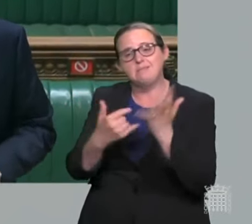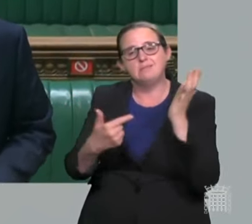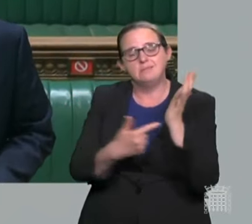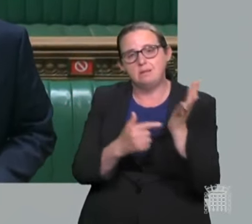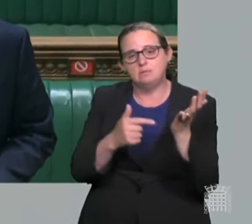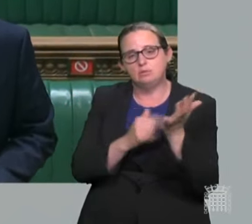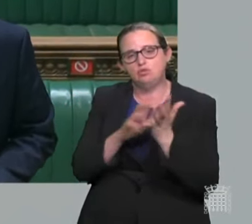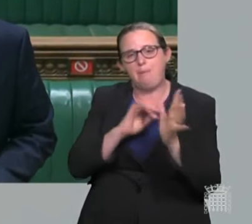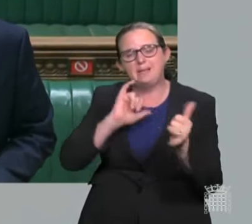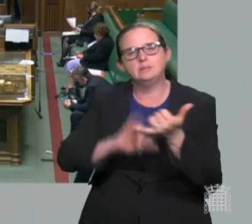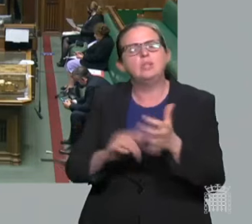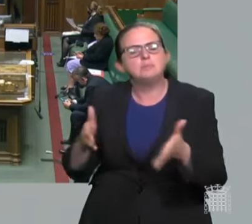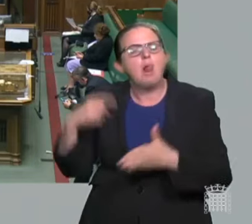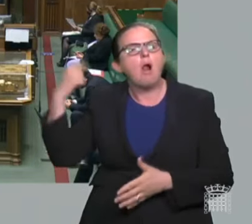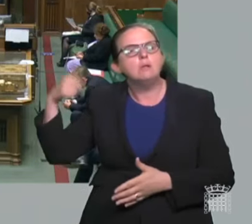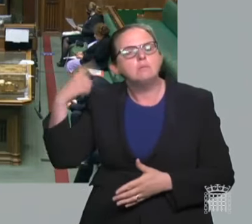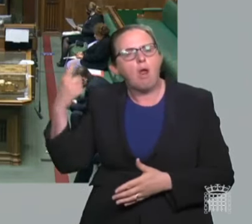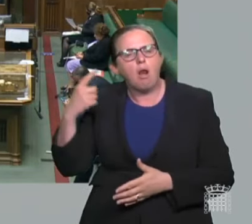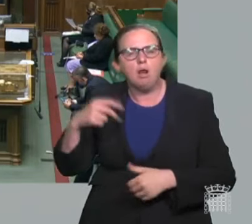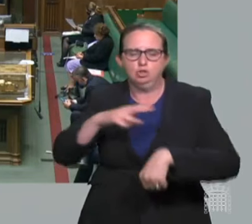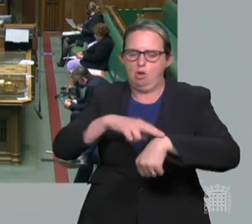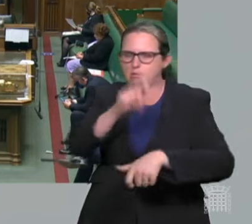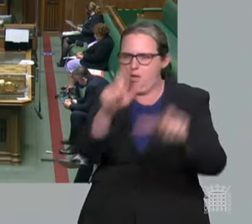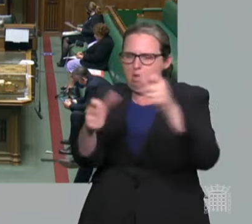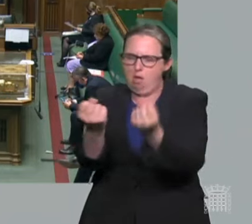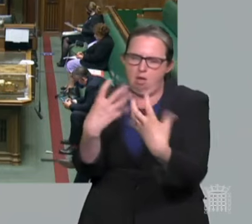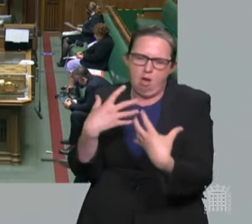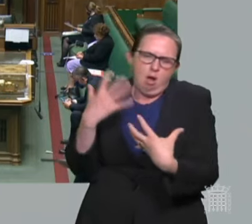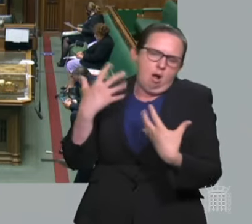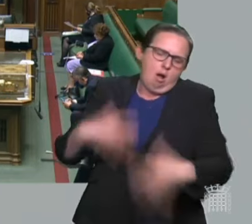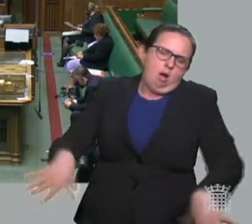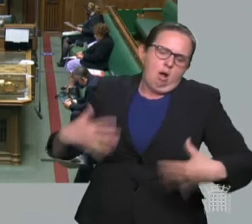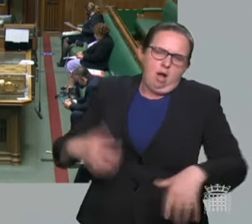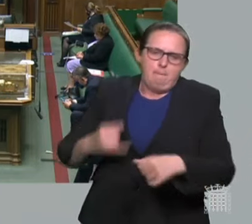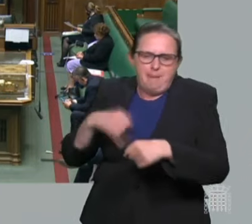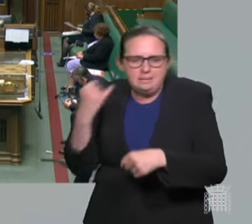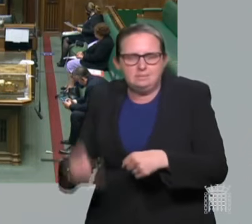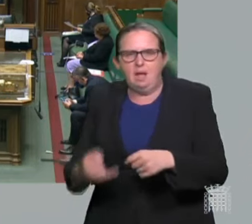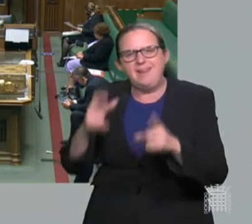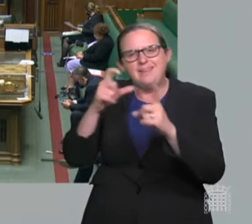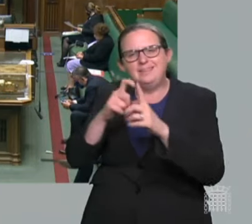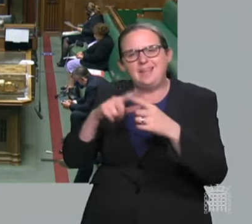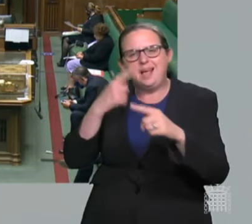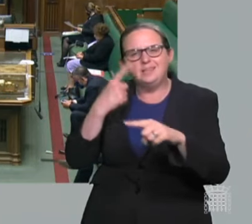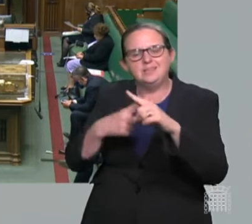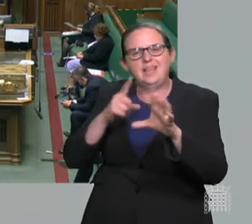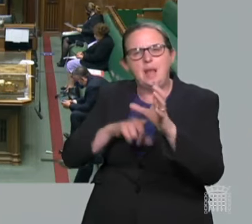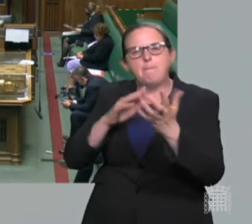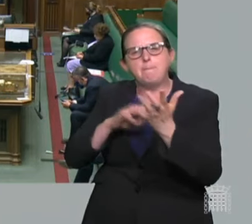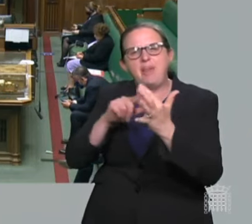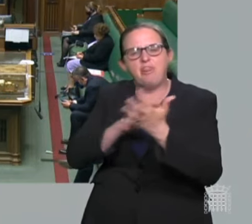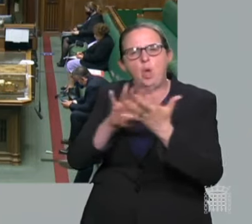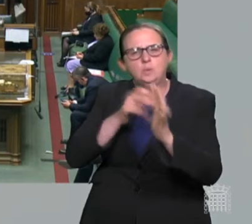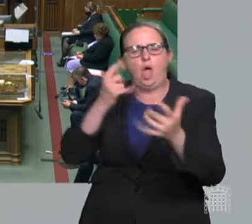their effort to save lives. And taken together, the link between cases, hospitalisations and